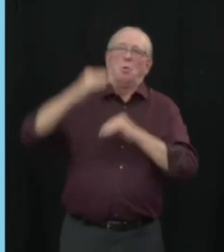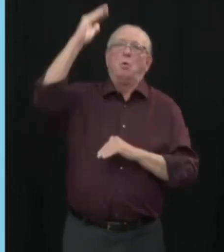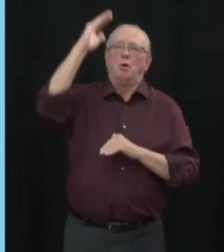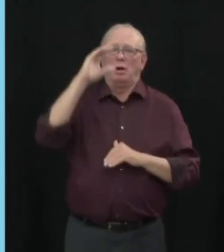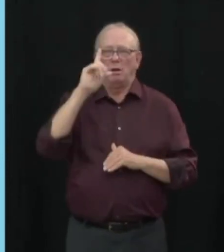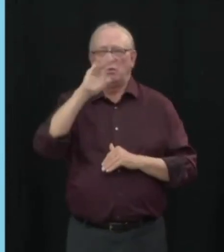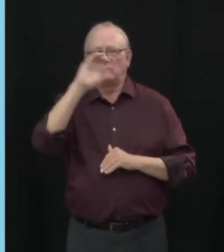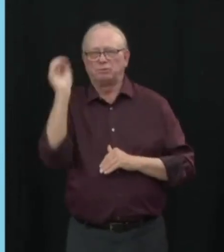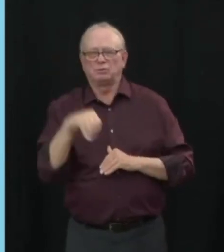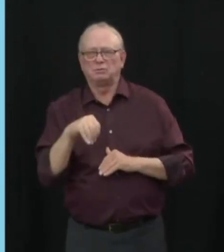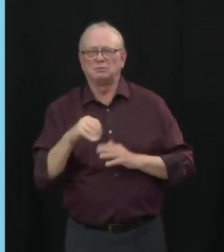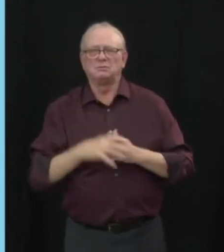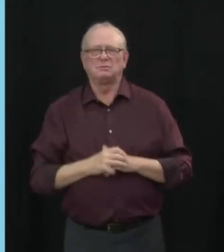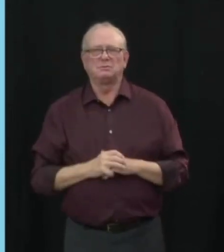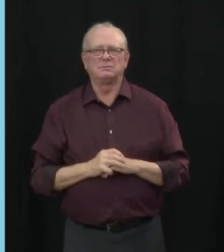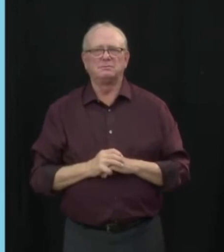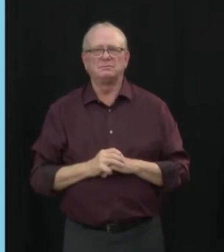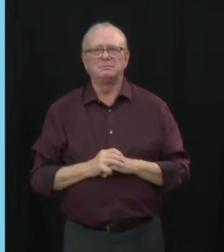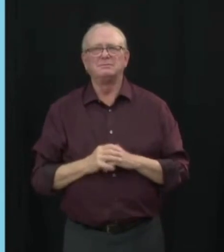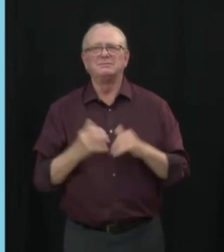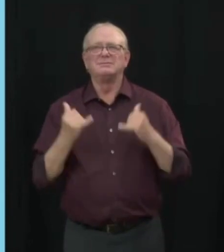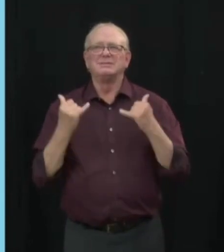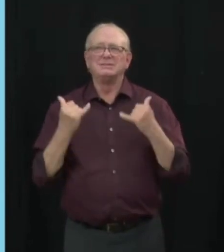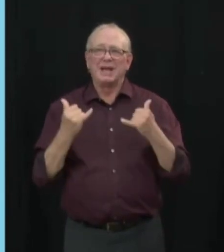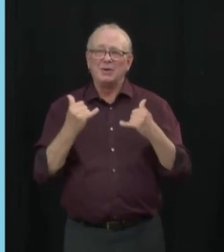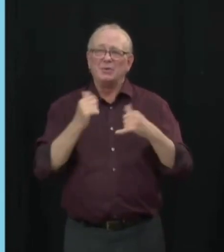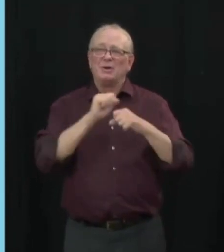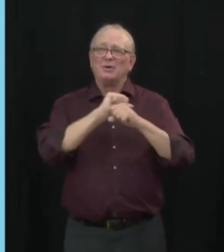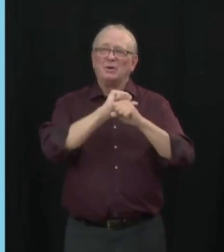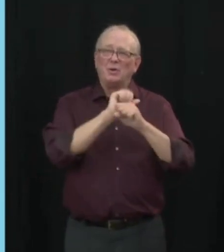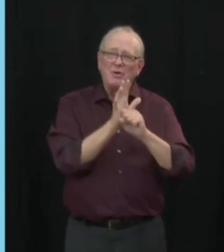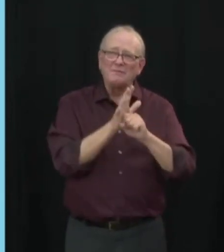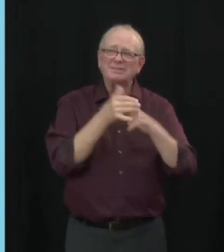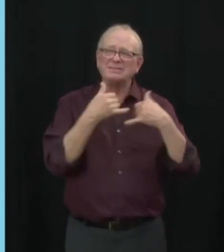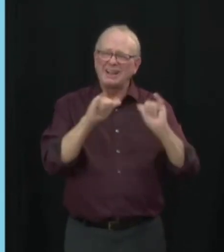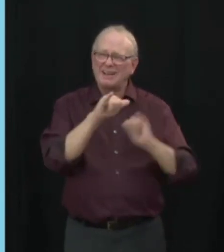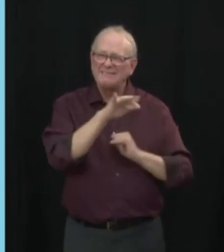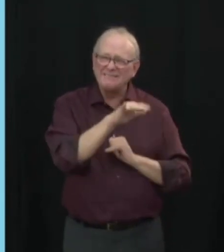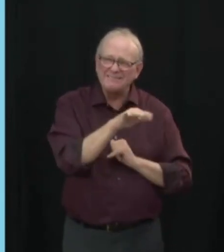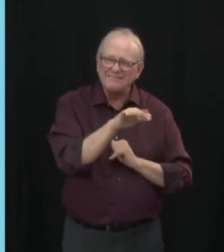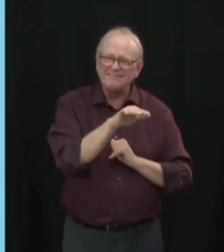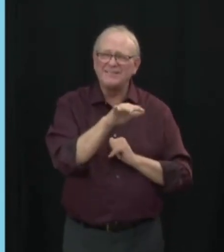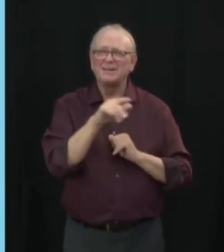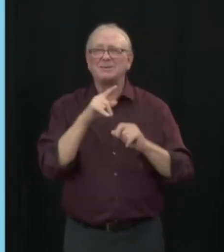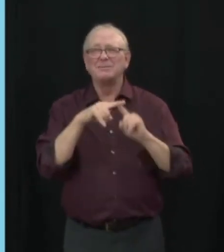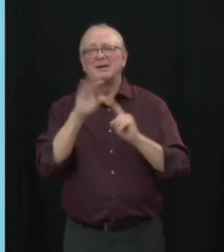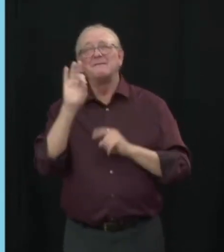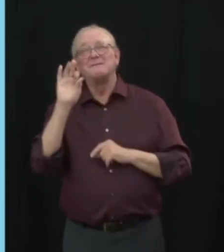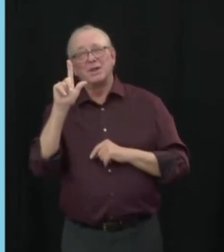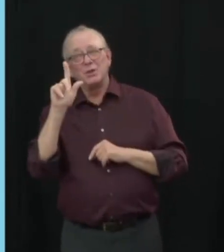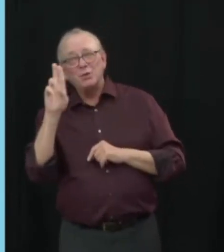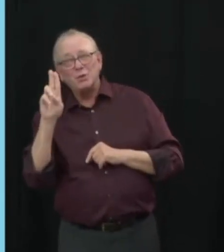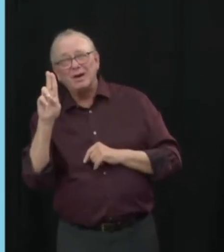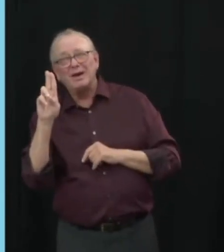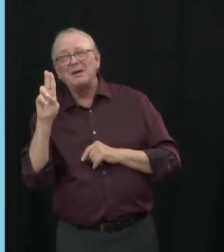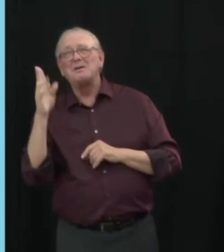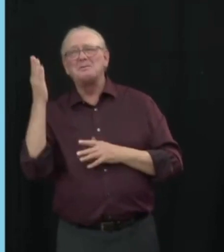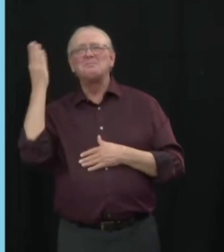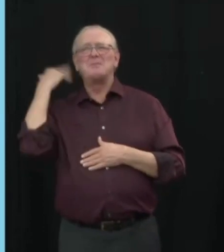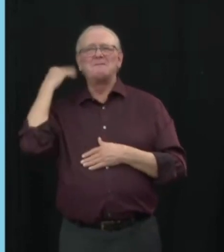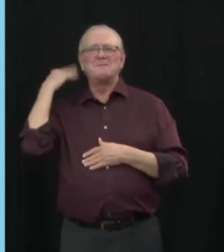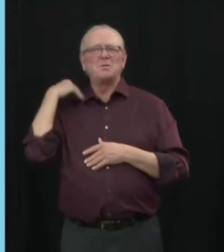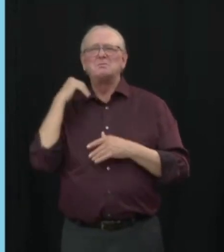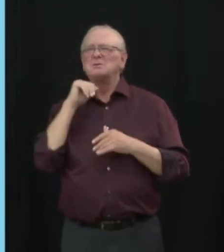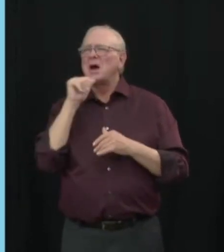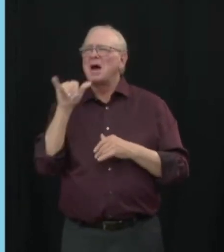that, you know, we're dealing with COVID right now, but also, you know, flu seasons, we've had to deal with this in the past. Not as severe